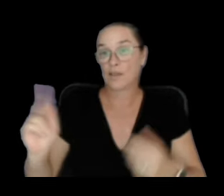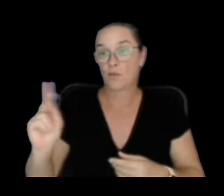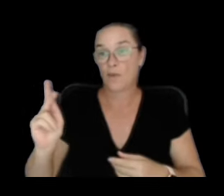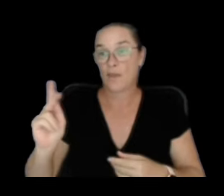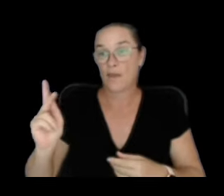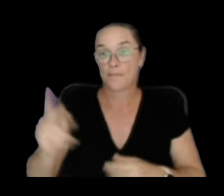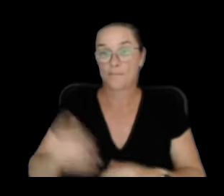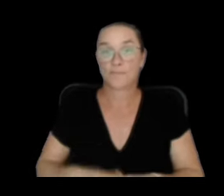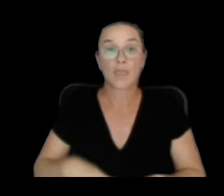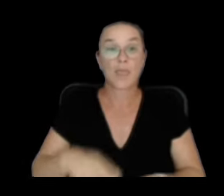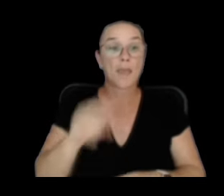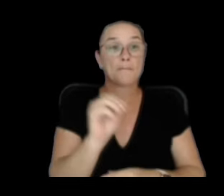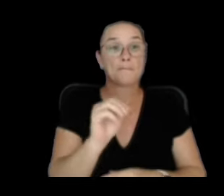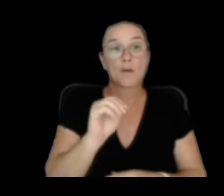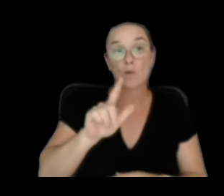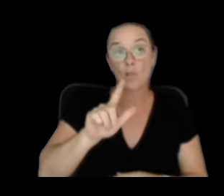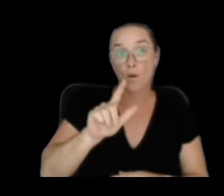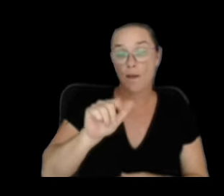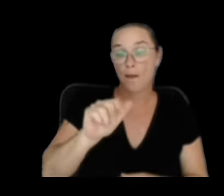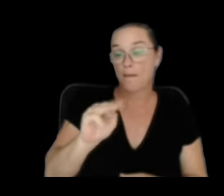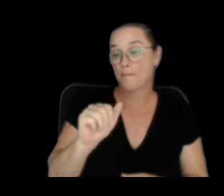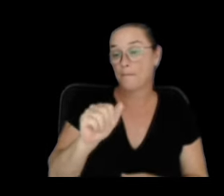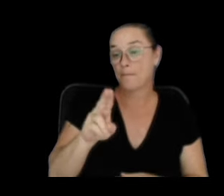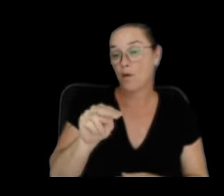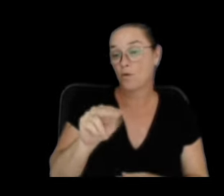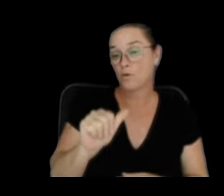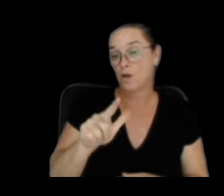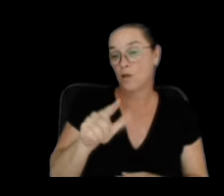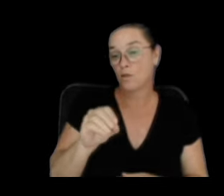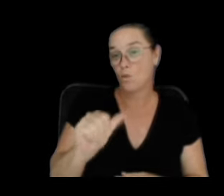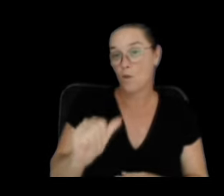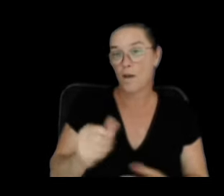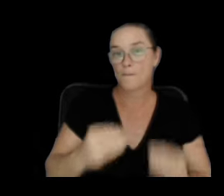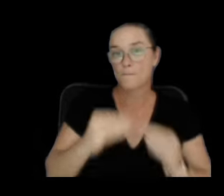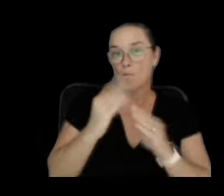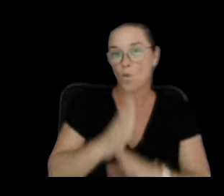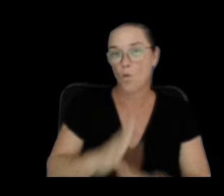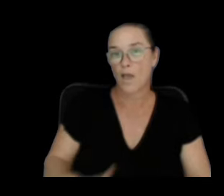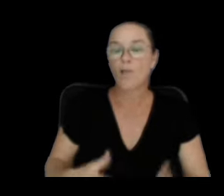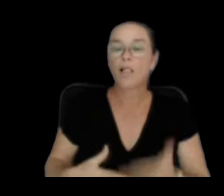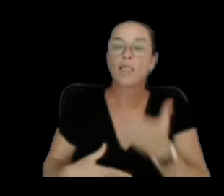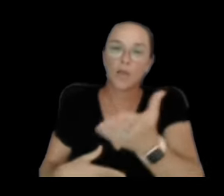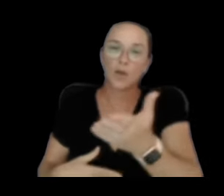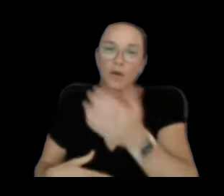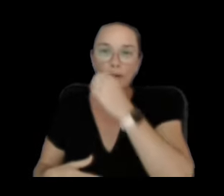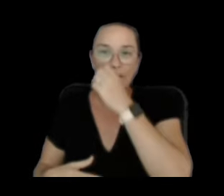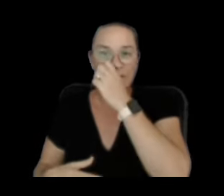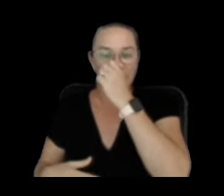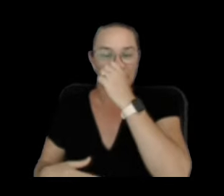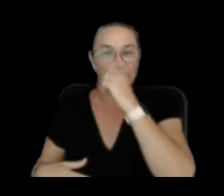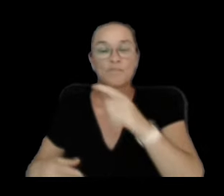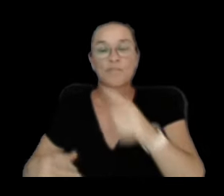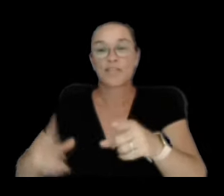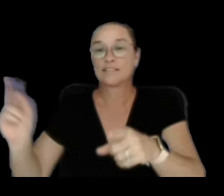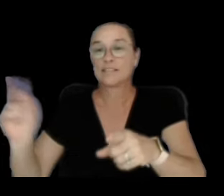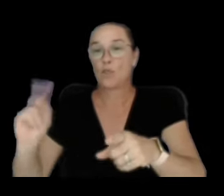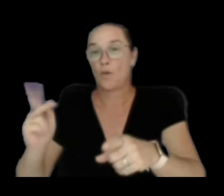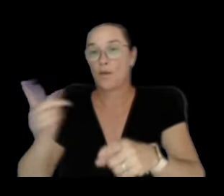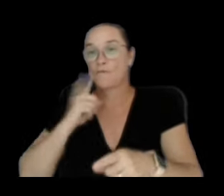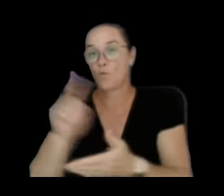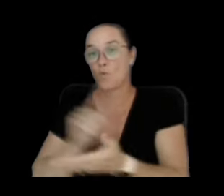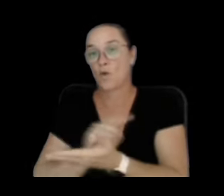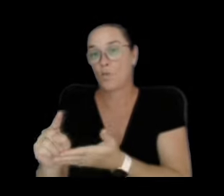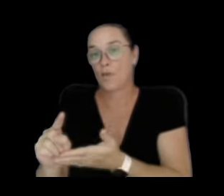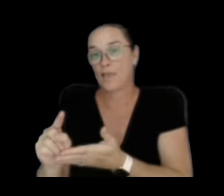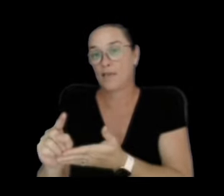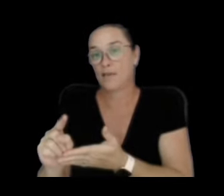Mauna Loa is much quieter. Well, first let me show you the map of Kilauea. Here's where the earthquakes cluster just for the past week, colored